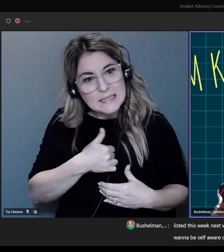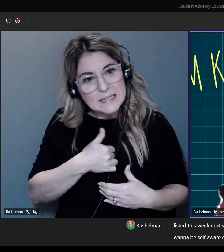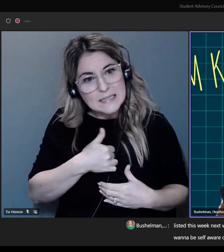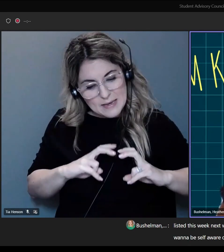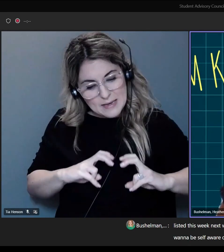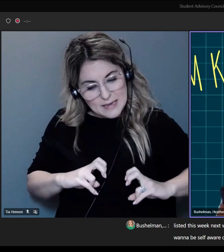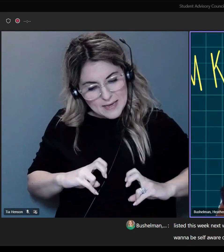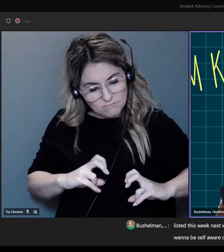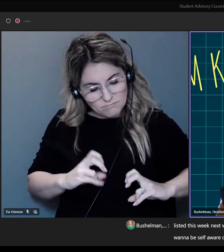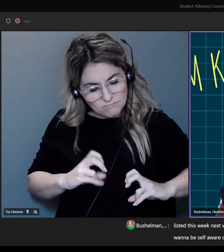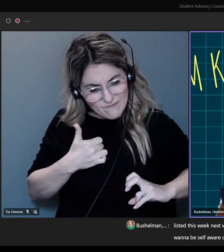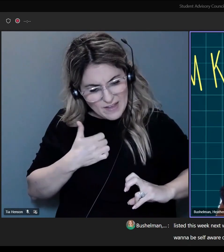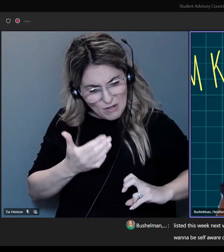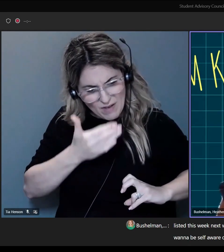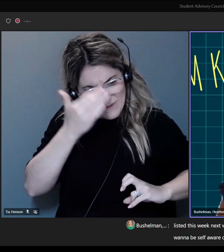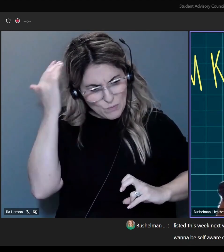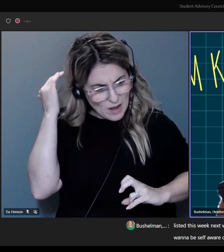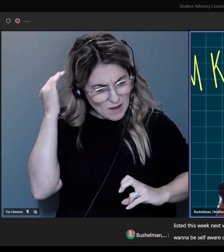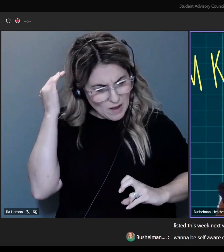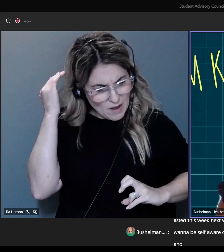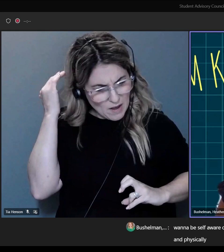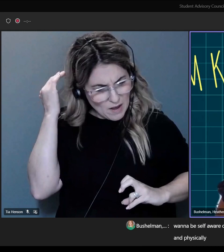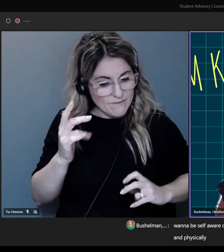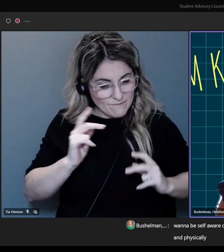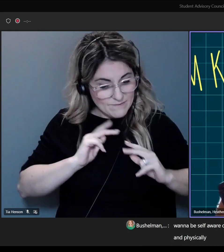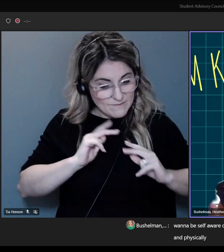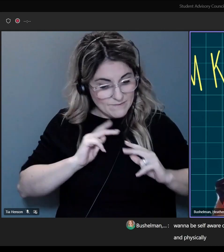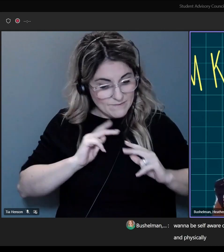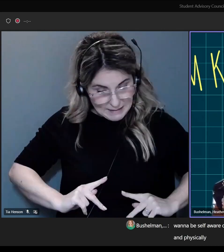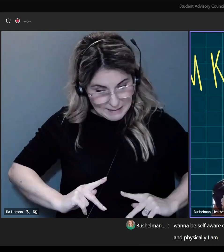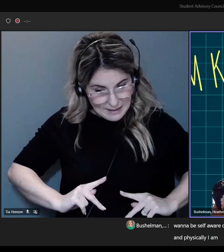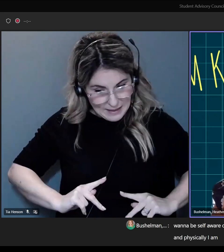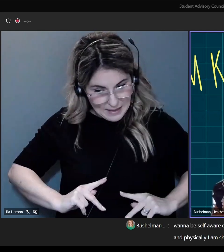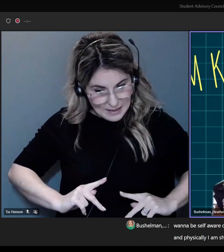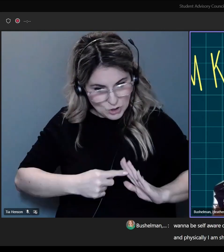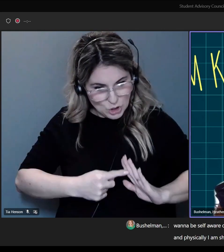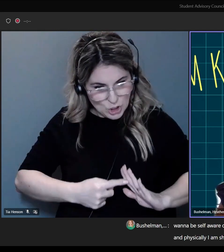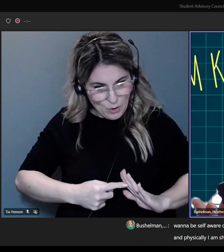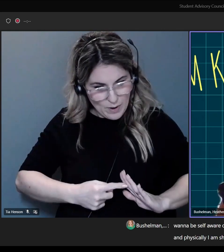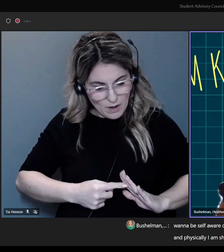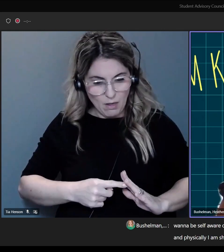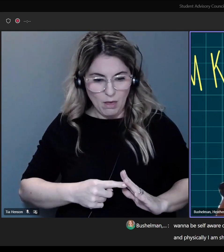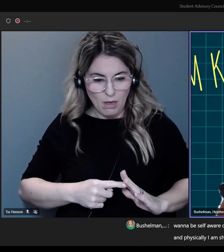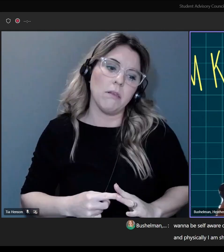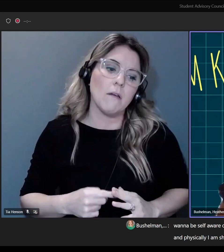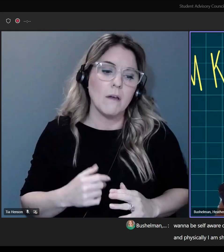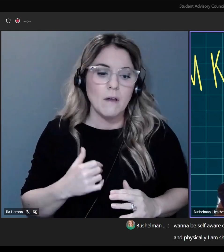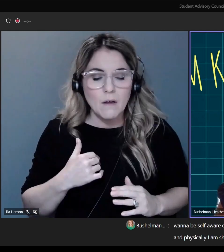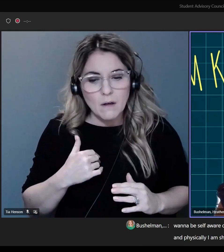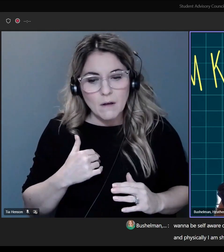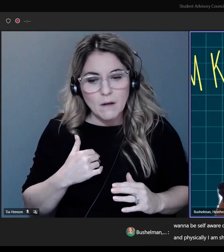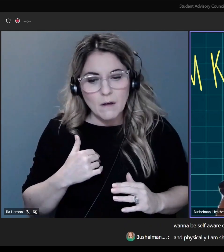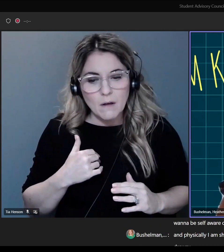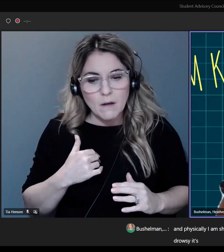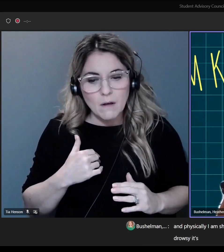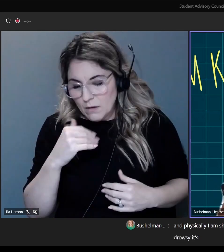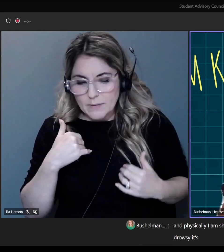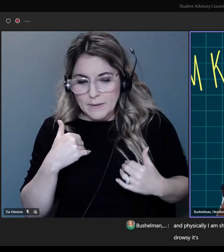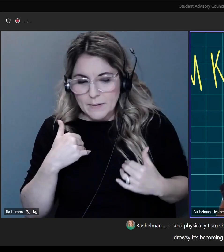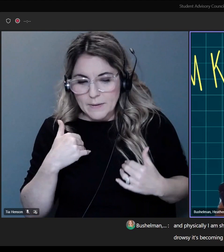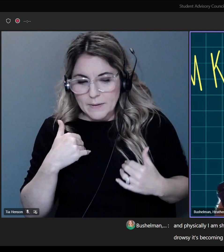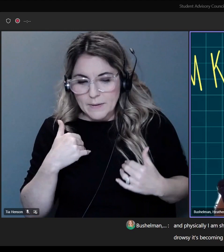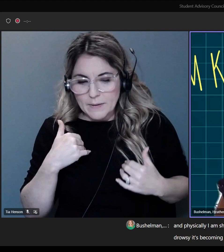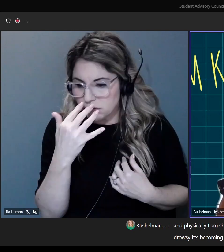am I starting to feel overwhelmed? And physically, I am showing it. Whether it's becoming more drowsy, it's